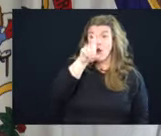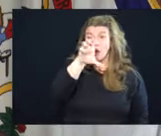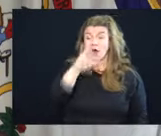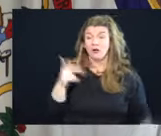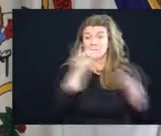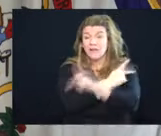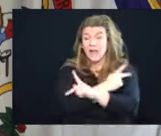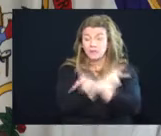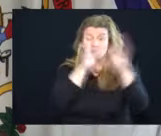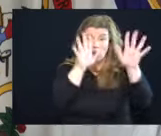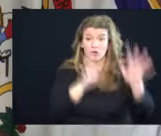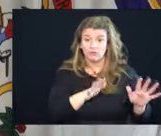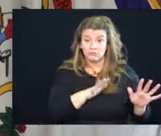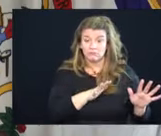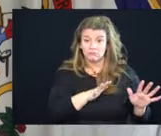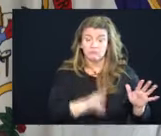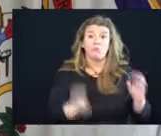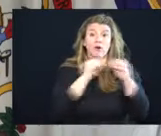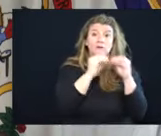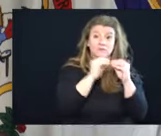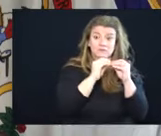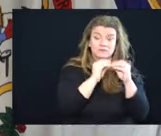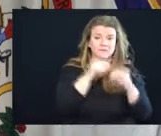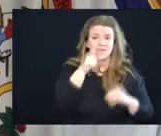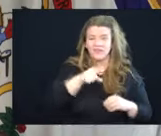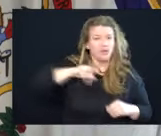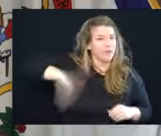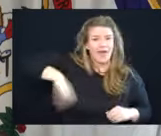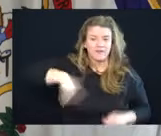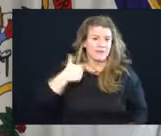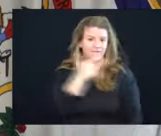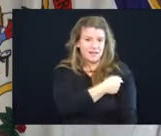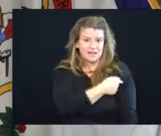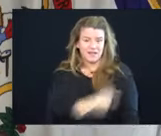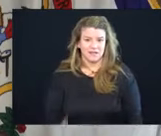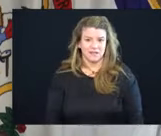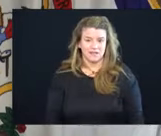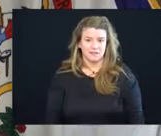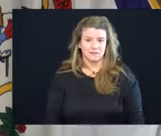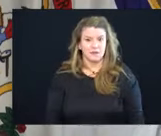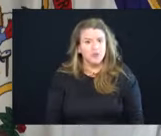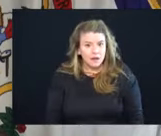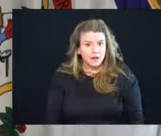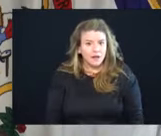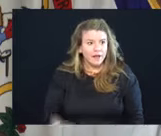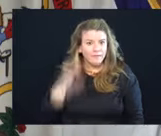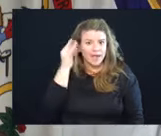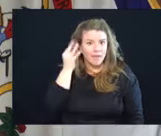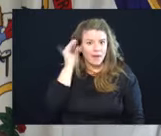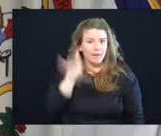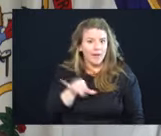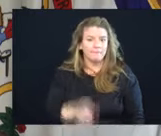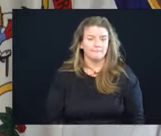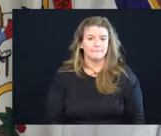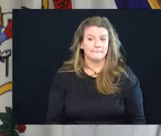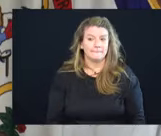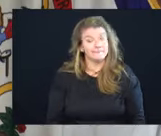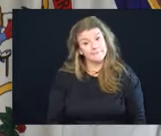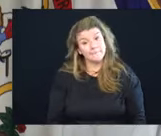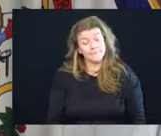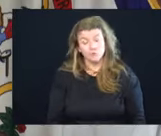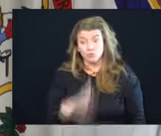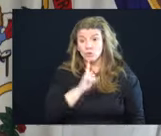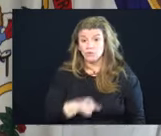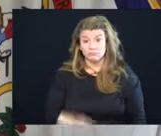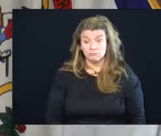unvaccinated. Now, just think about that. I mean, really and